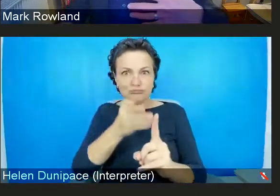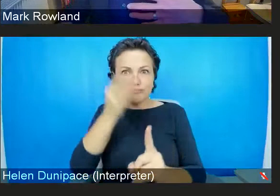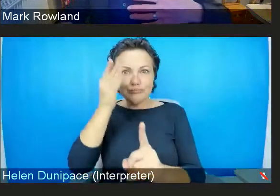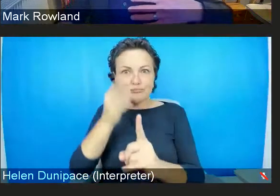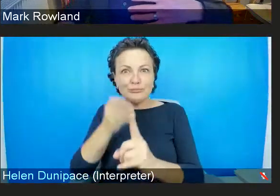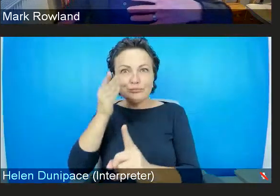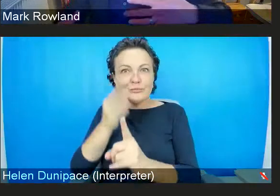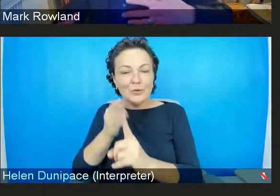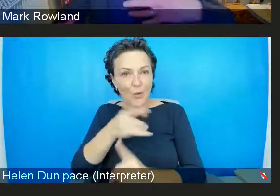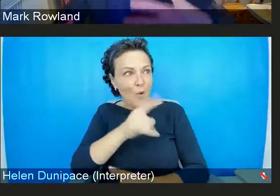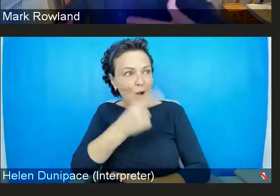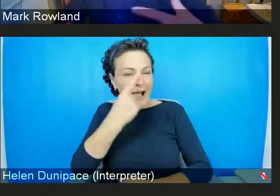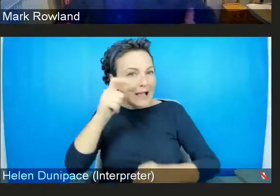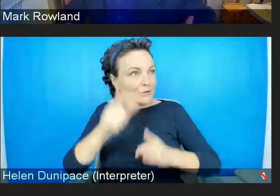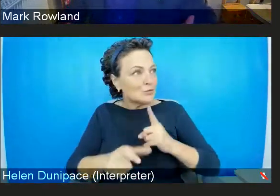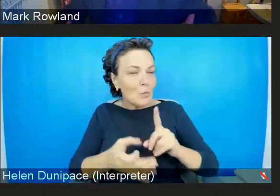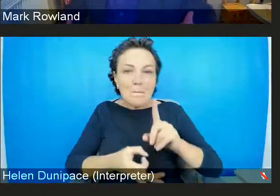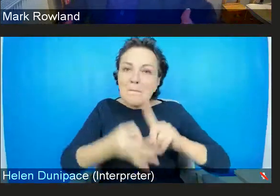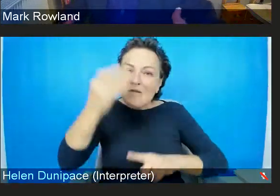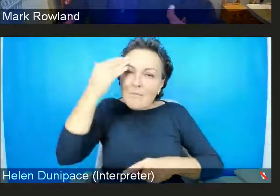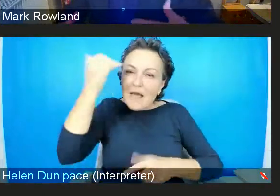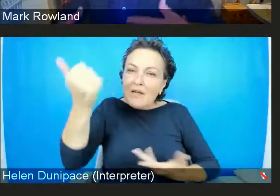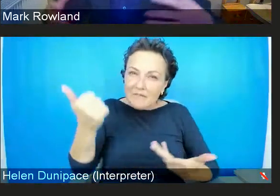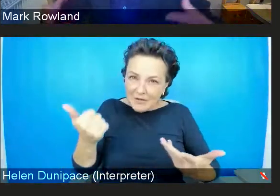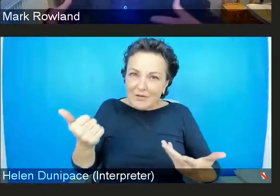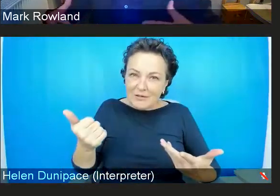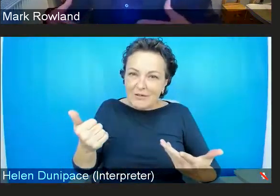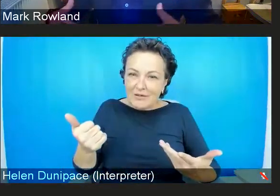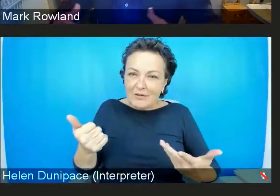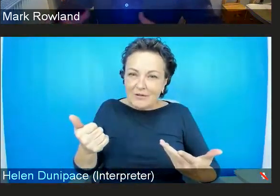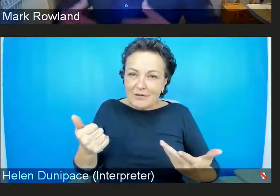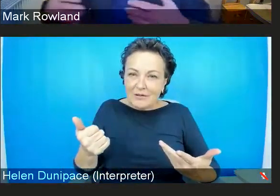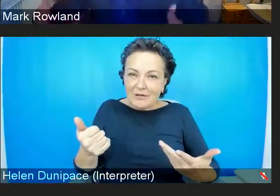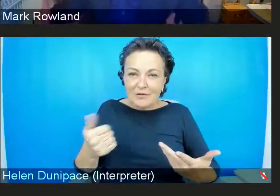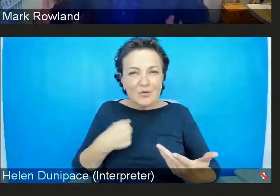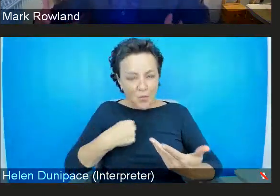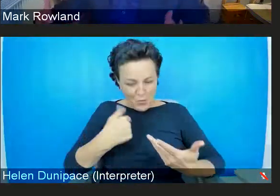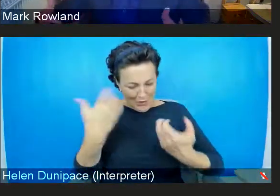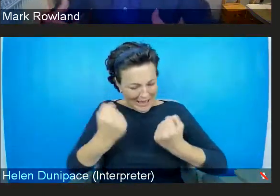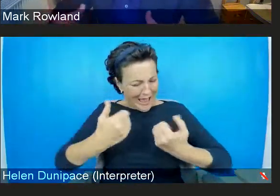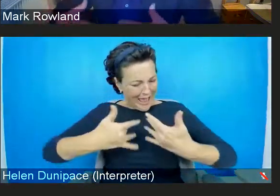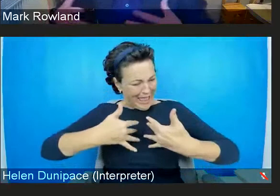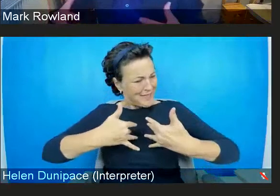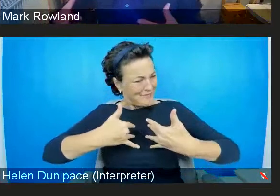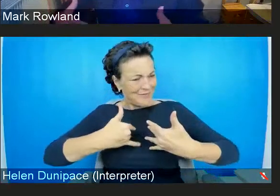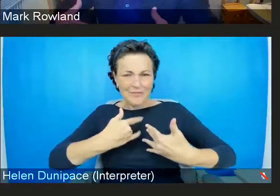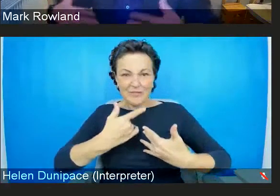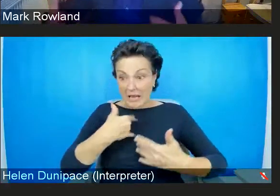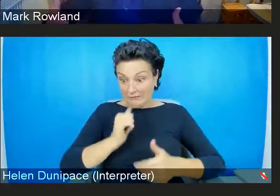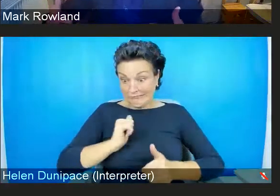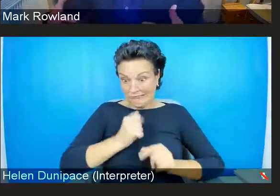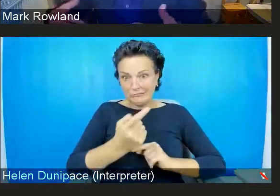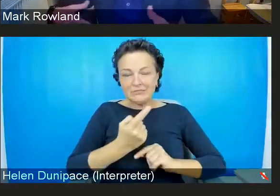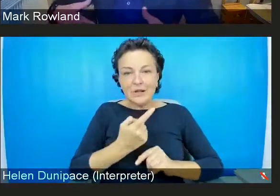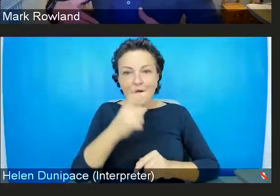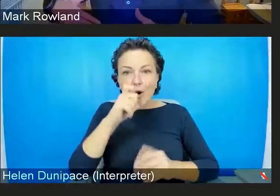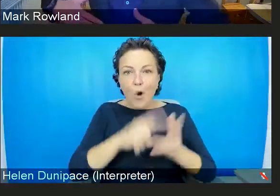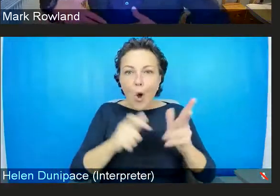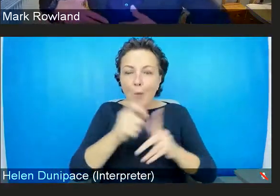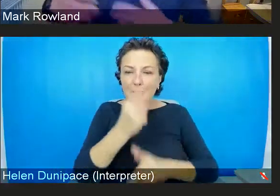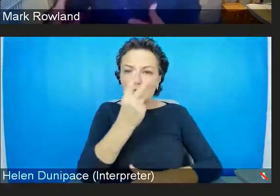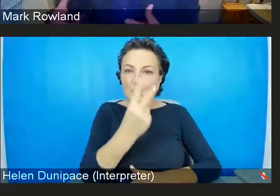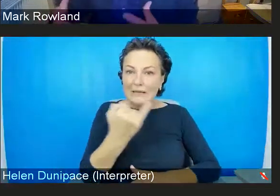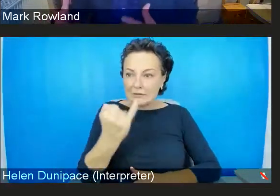we we we have a sense of agency in it. And with COP26 coming up, we've got a chance to use our voice,